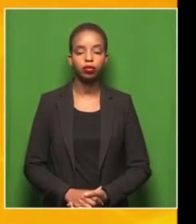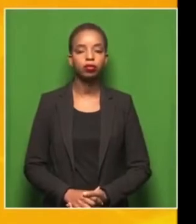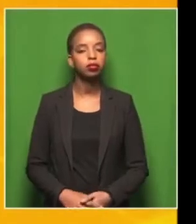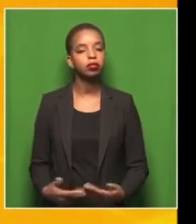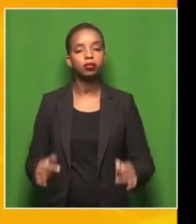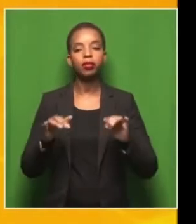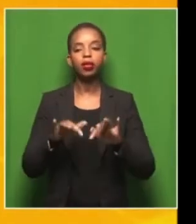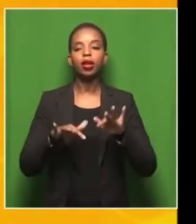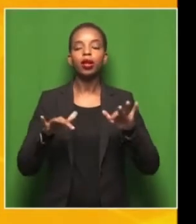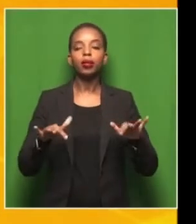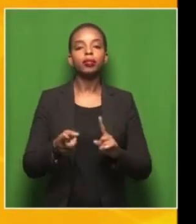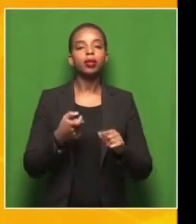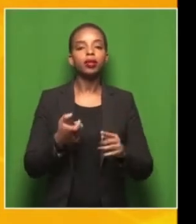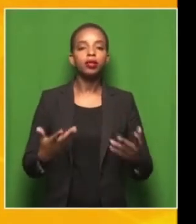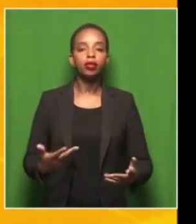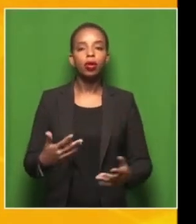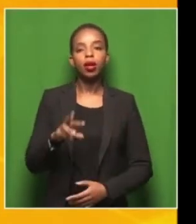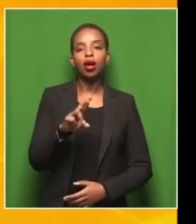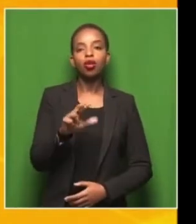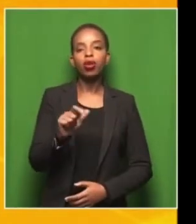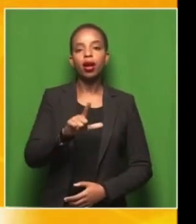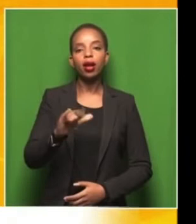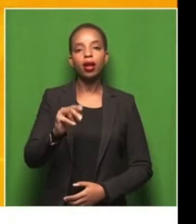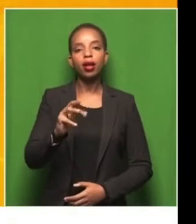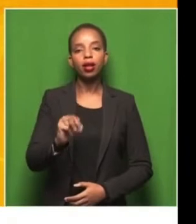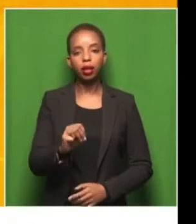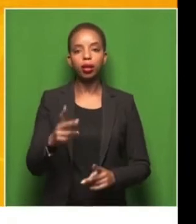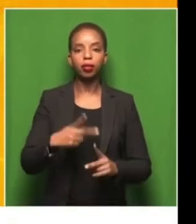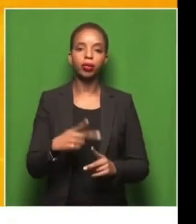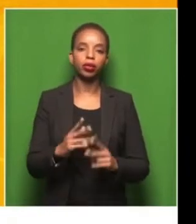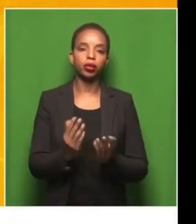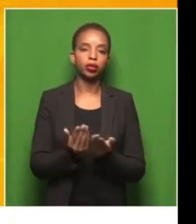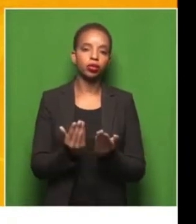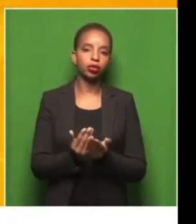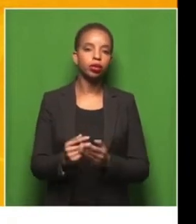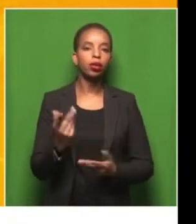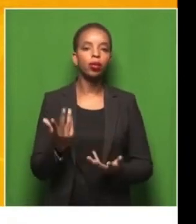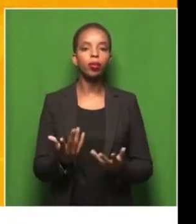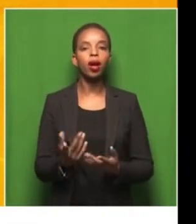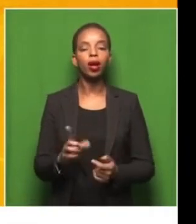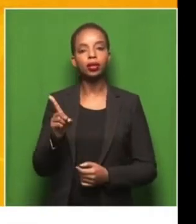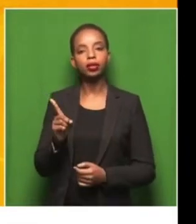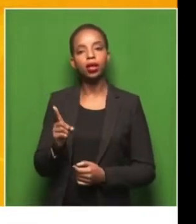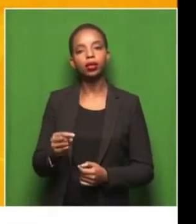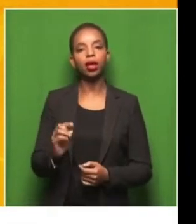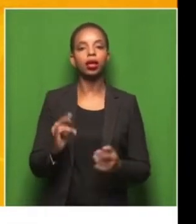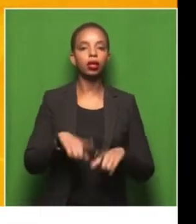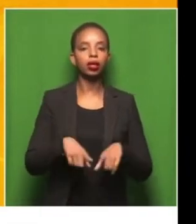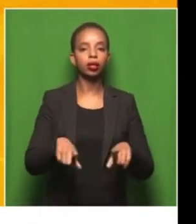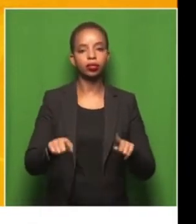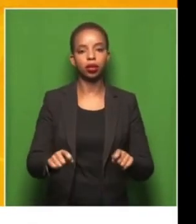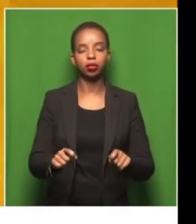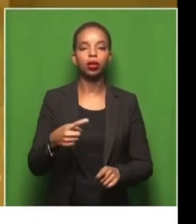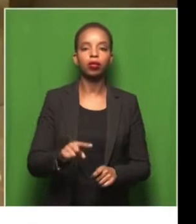Pupils from Rallium Preparatory School in the Mother City have dipped into their creative skills to offer a glimpse of sunshine to COVID